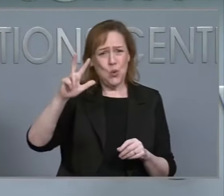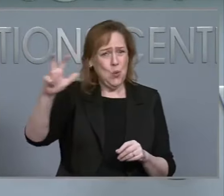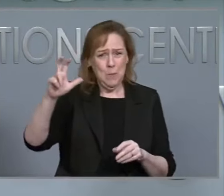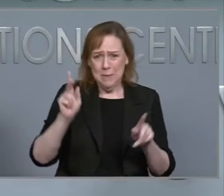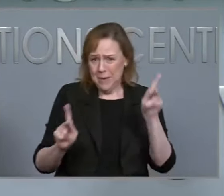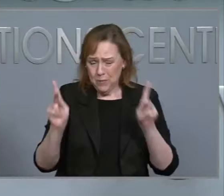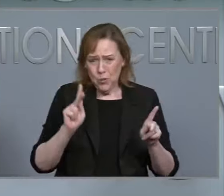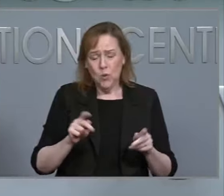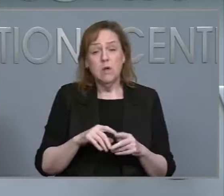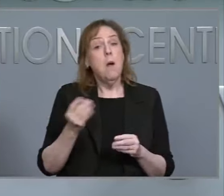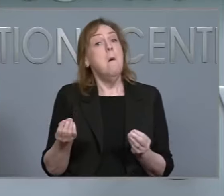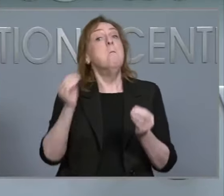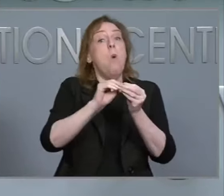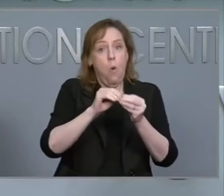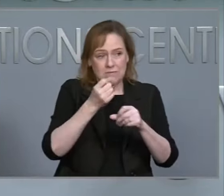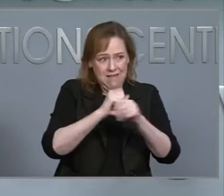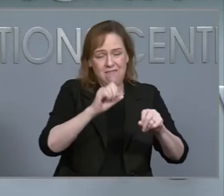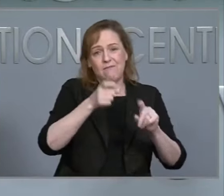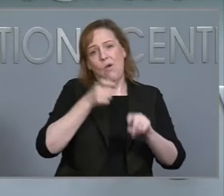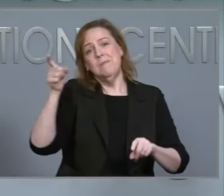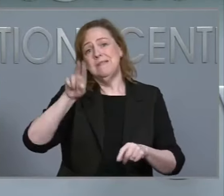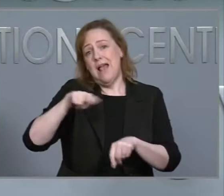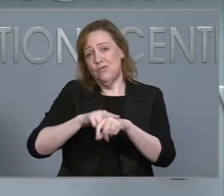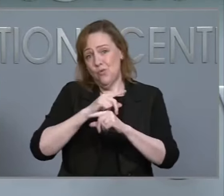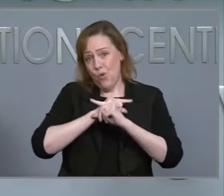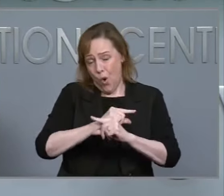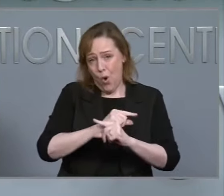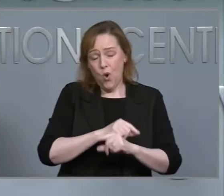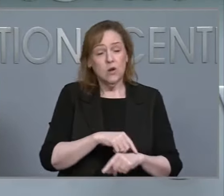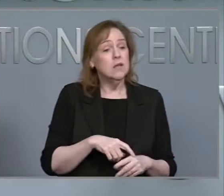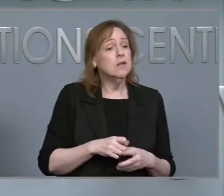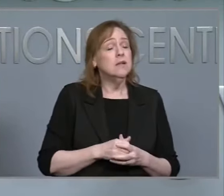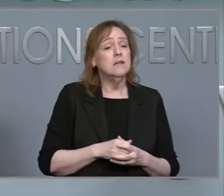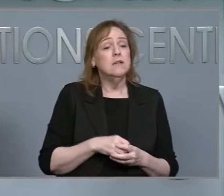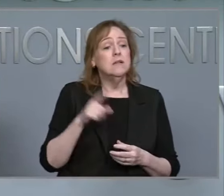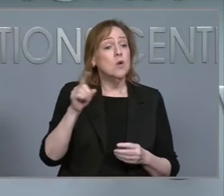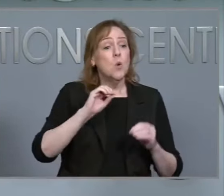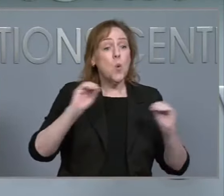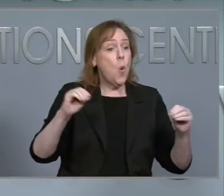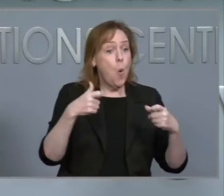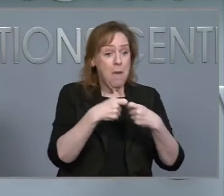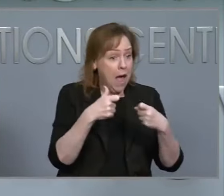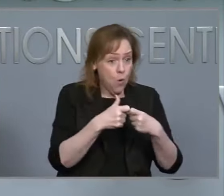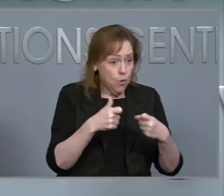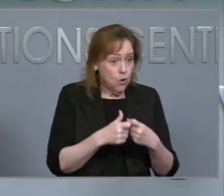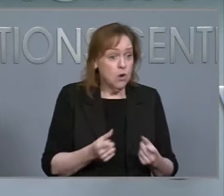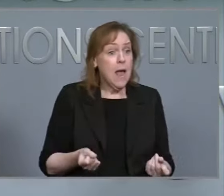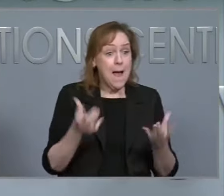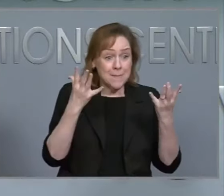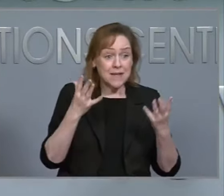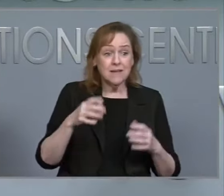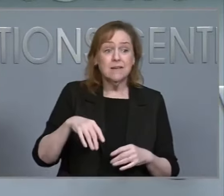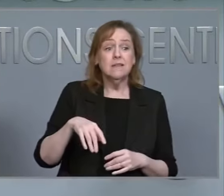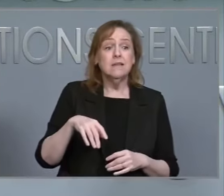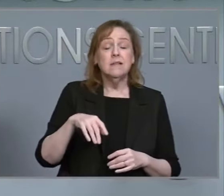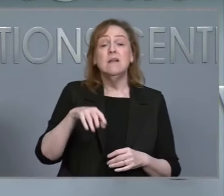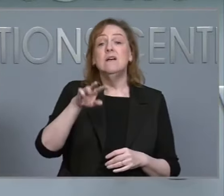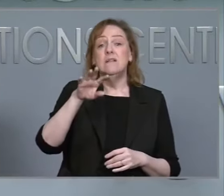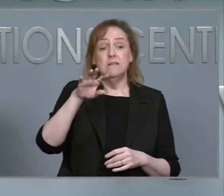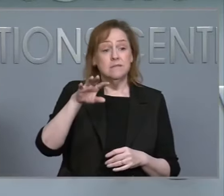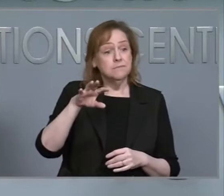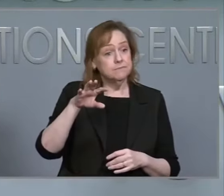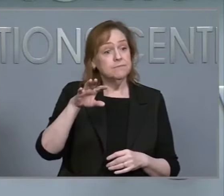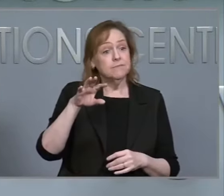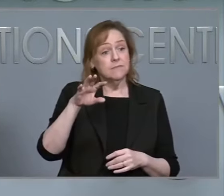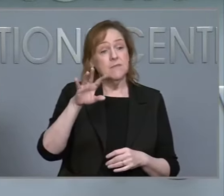,000 customers remain without power, down from a peak, though, of more than a million. The North Carolina Department of